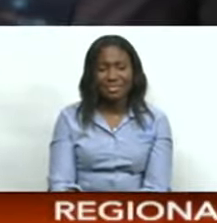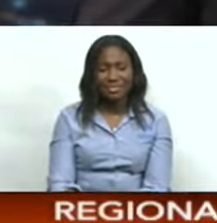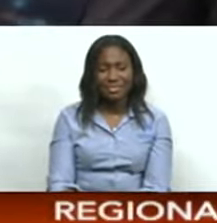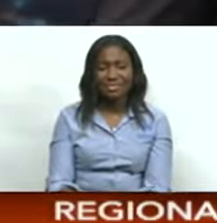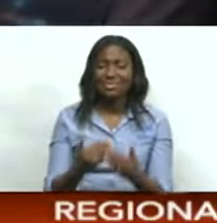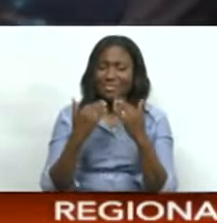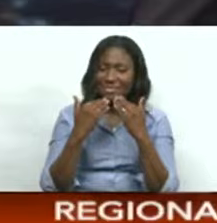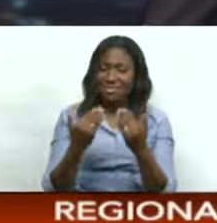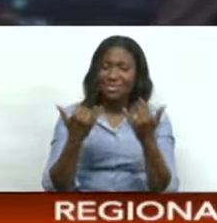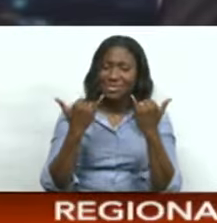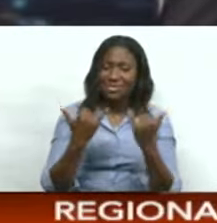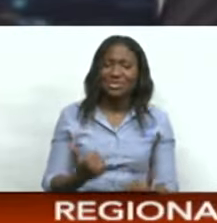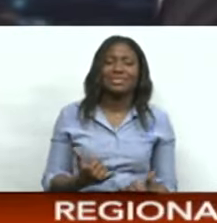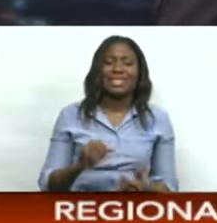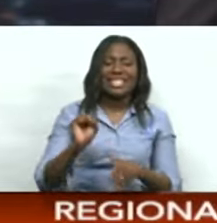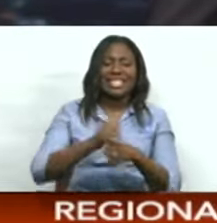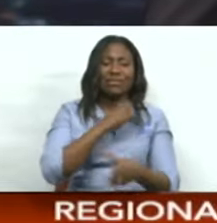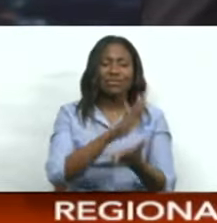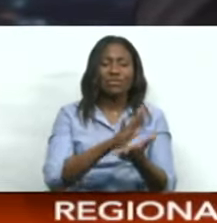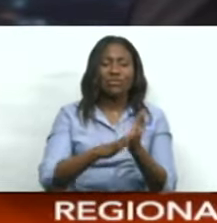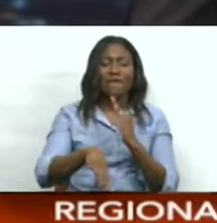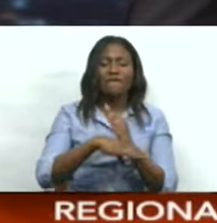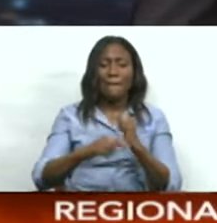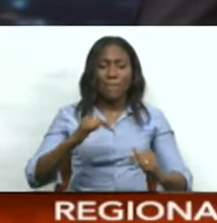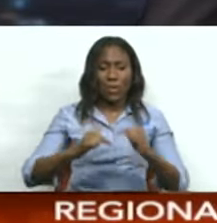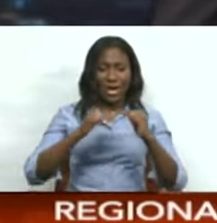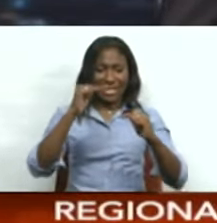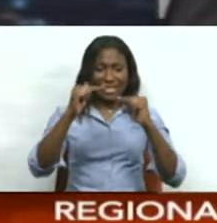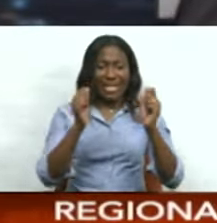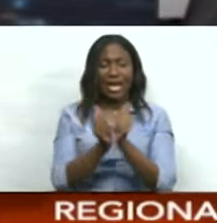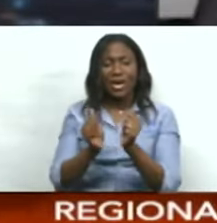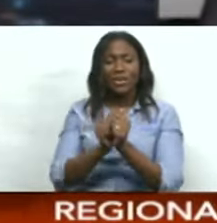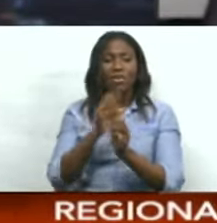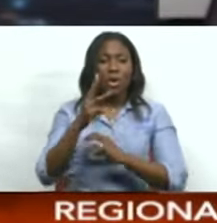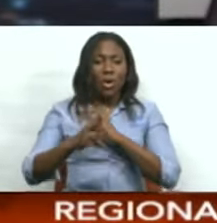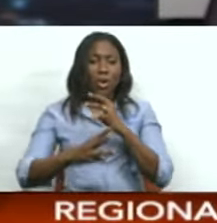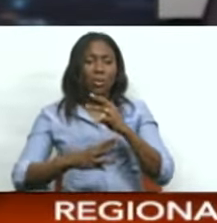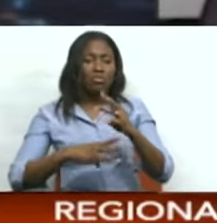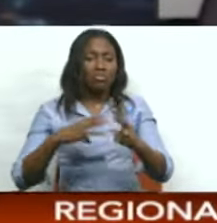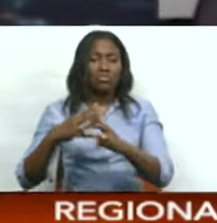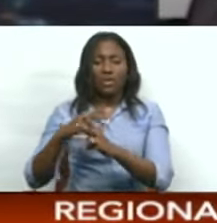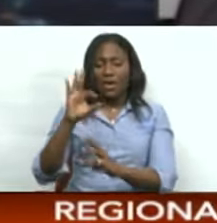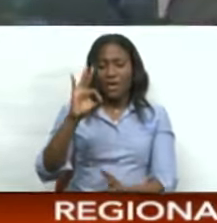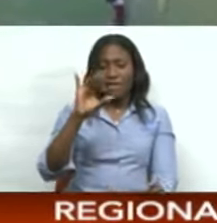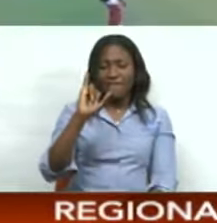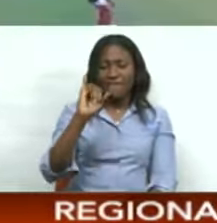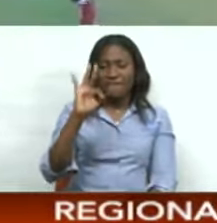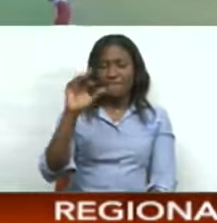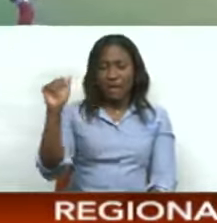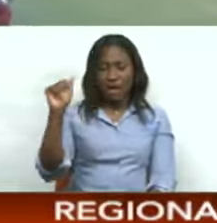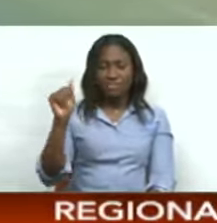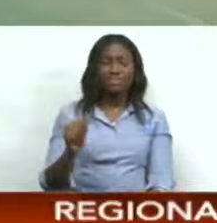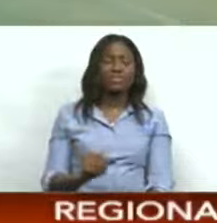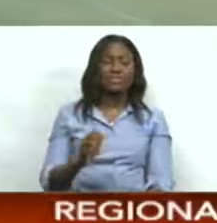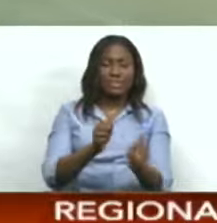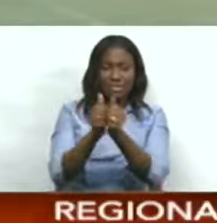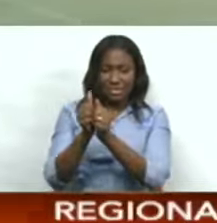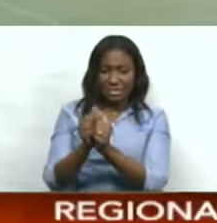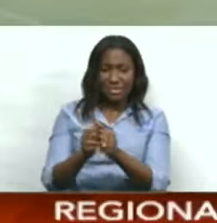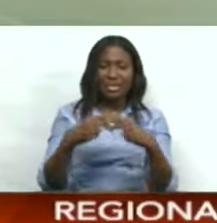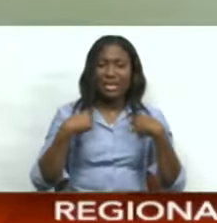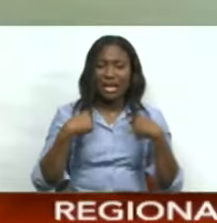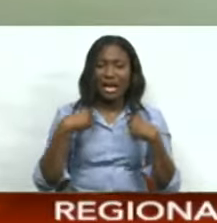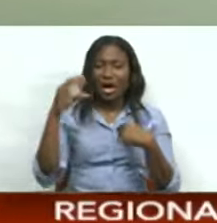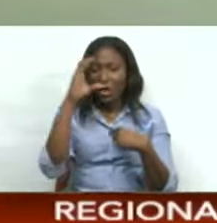All right, thank you, Jovan. Now, the Secondary Schools Football League, in association with the world governing body for football, FIFA, is undertaking courses for